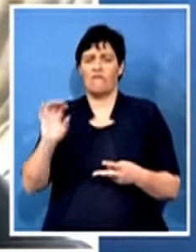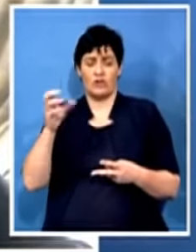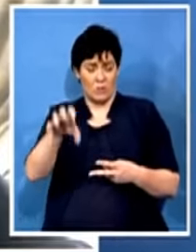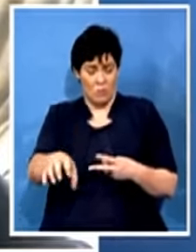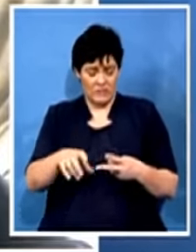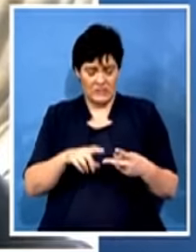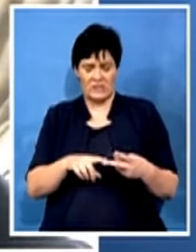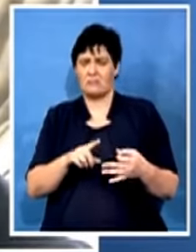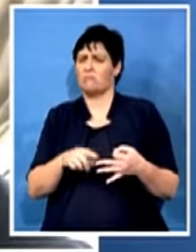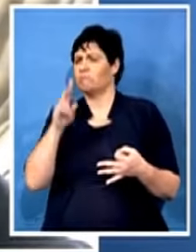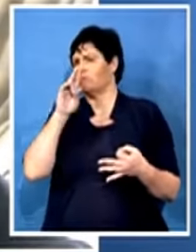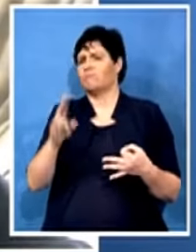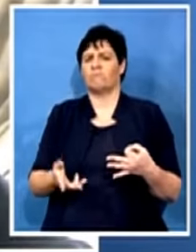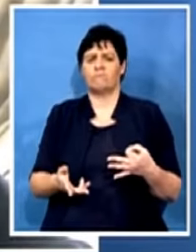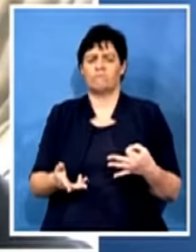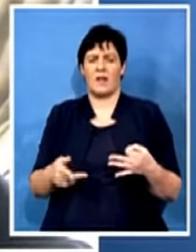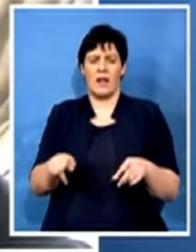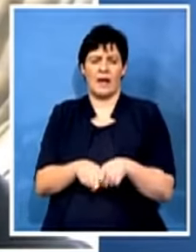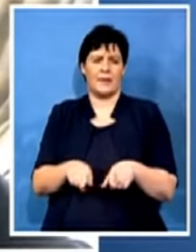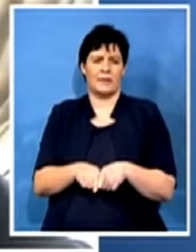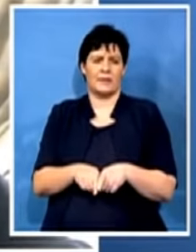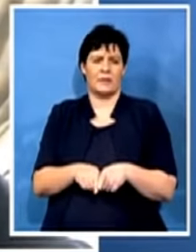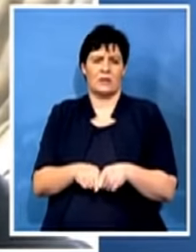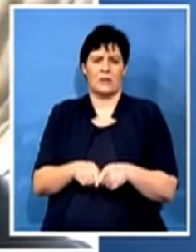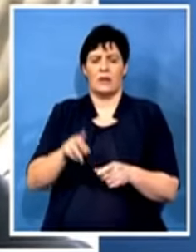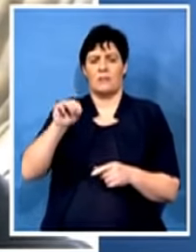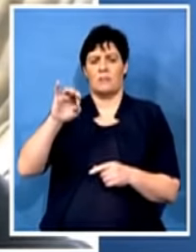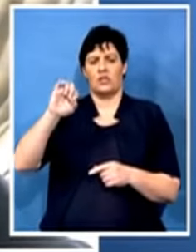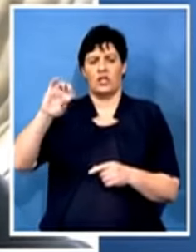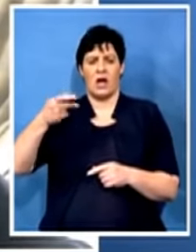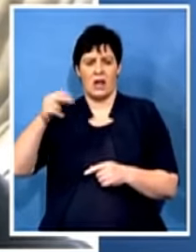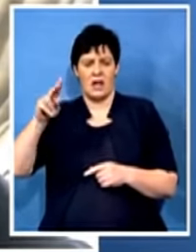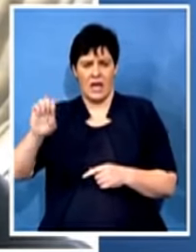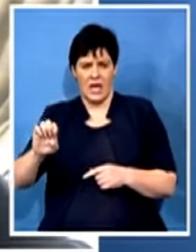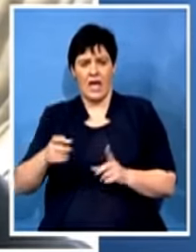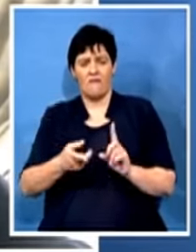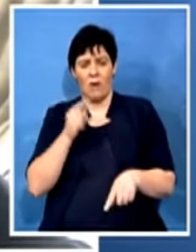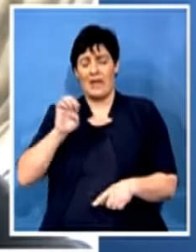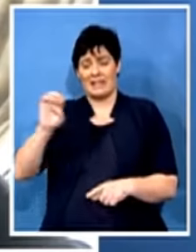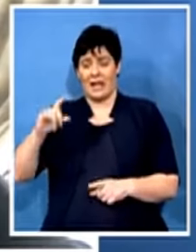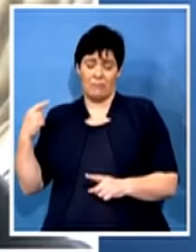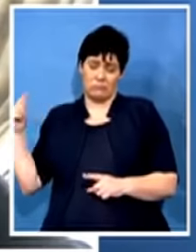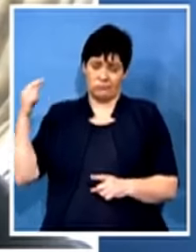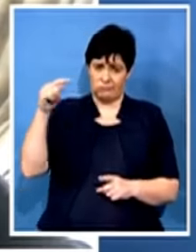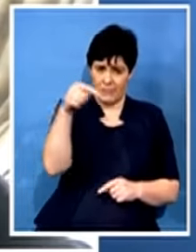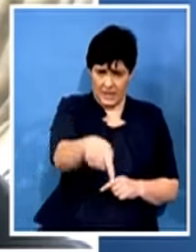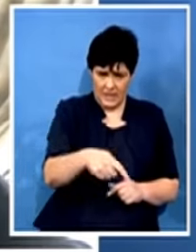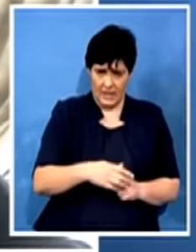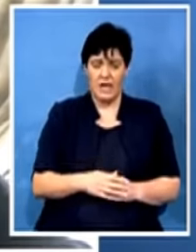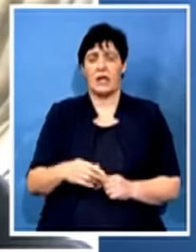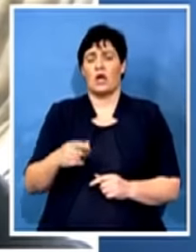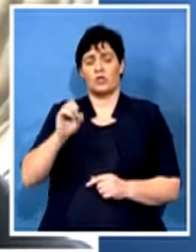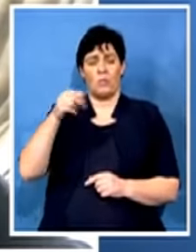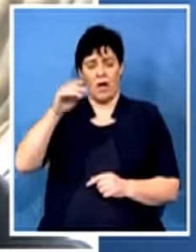of Mlibo Kibushiane. And if he were to make the trip from the Eastern Cape, you are likely to see Supra Zuma. The likes of